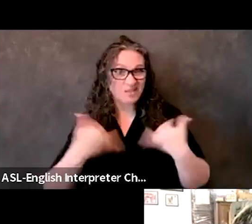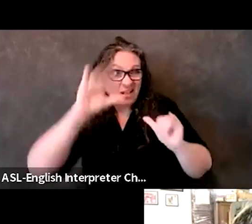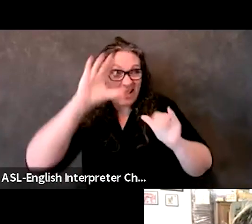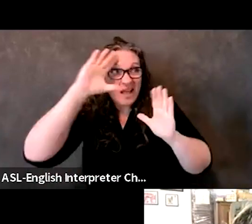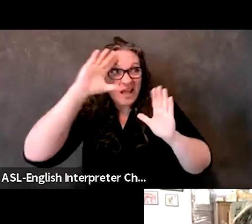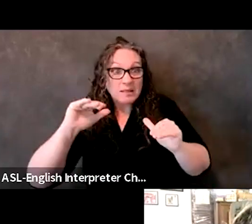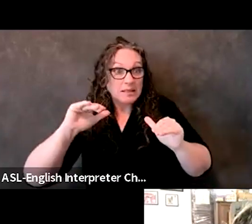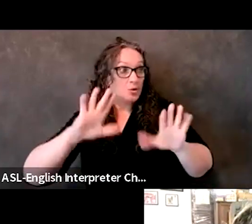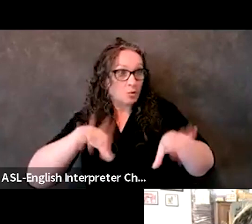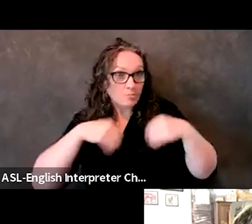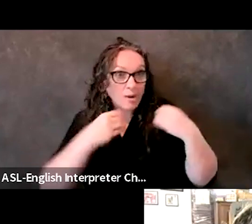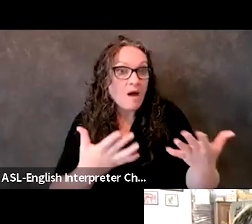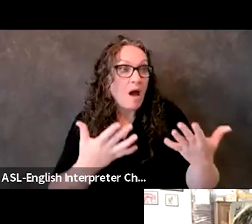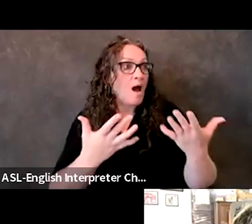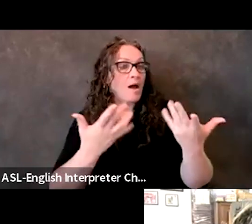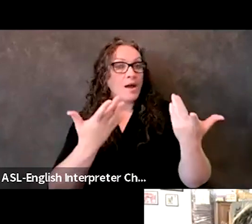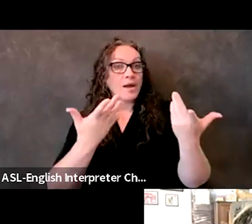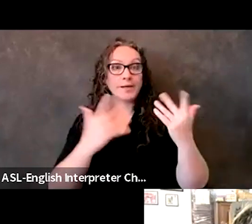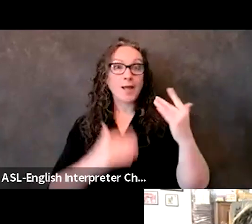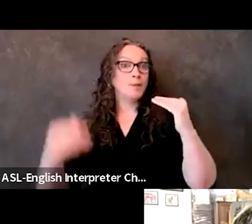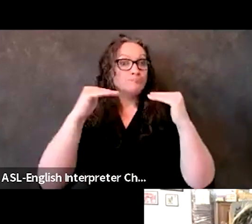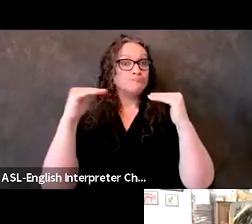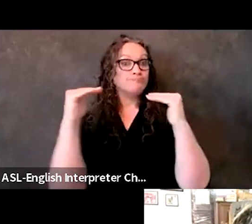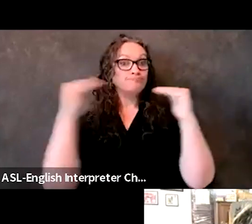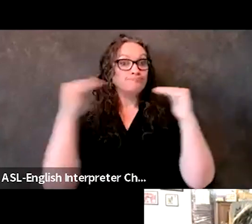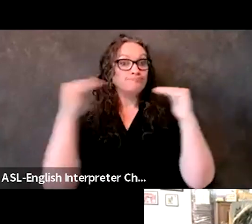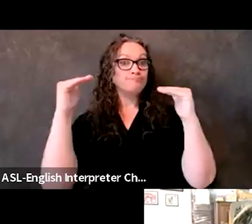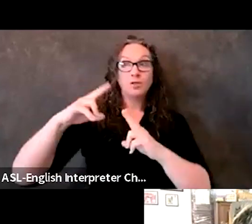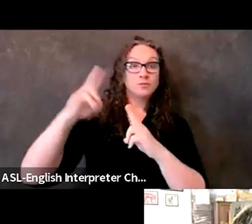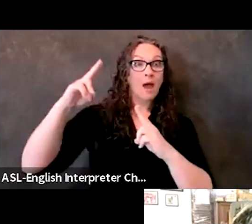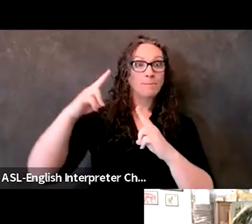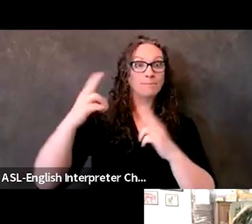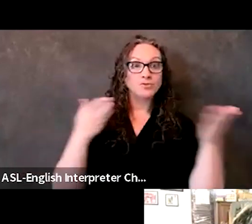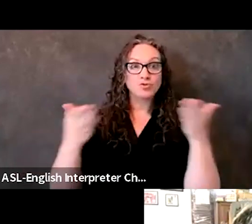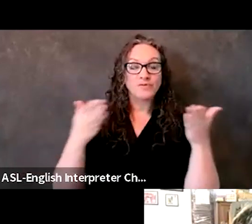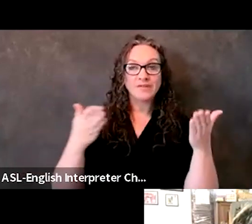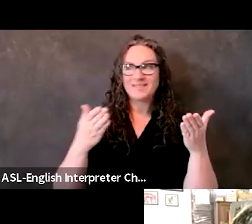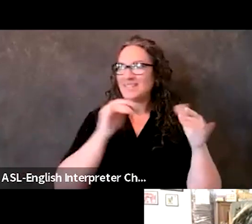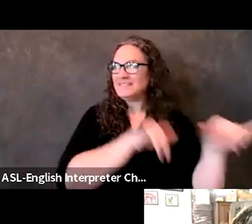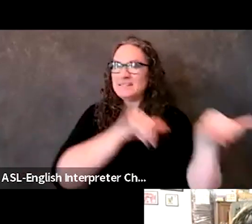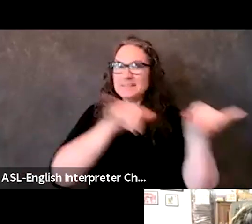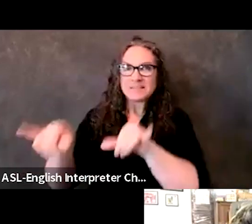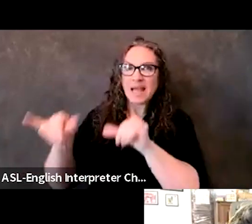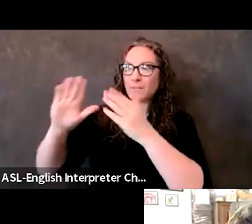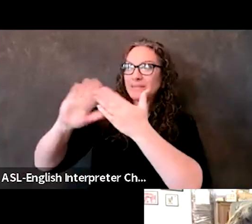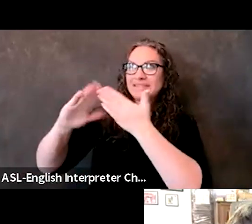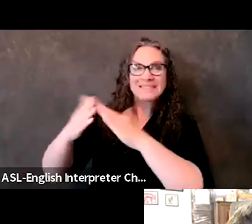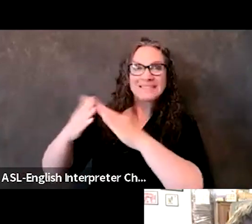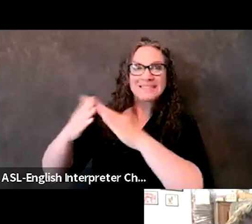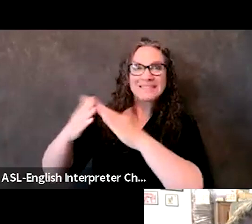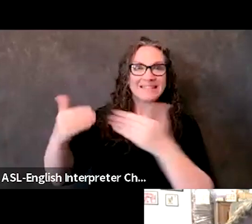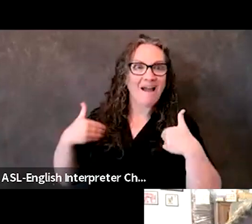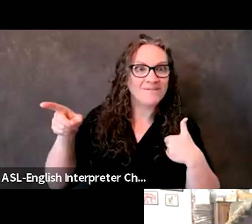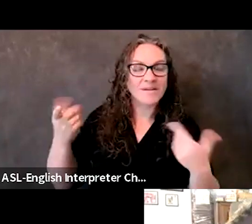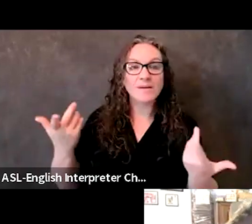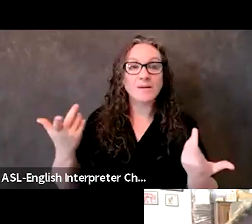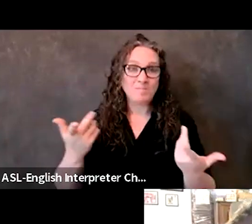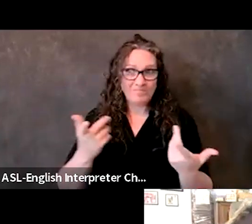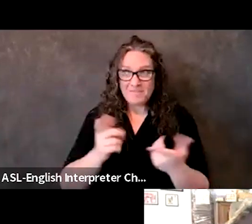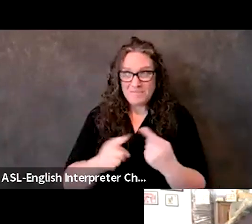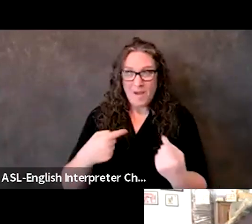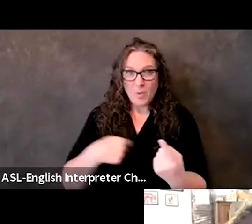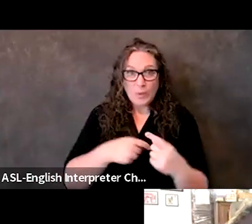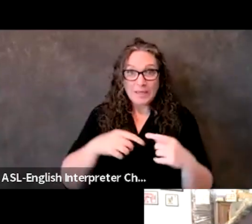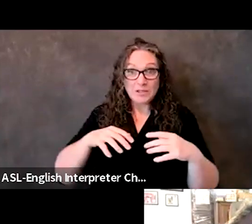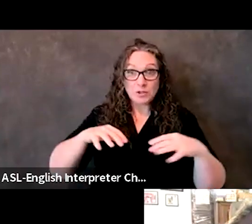level of services and emergency response, you know, as our suburban and urban counterparts. You know, but you're doing it